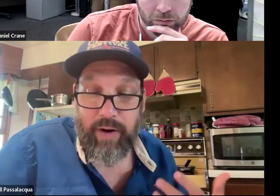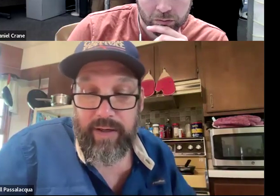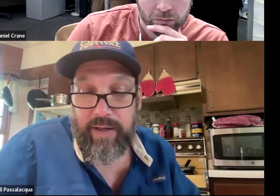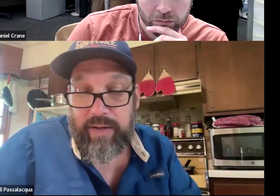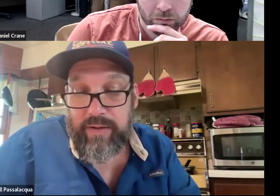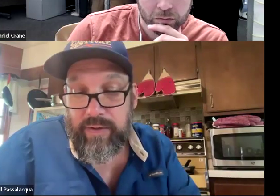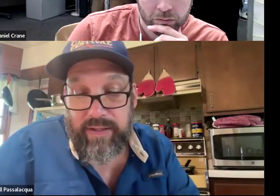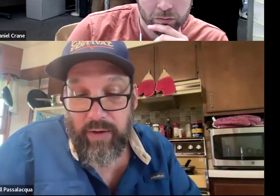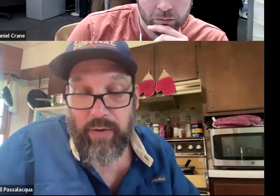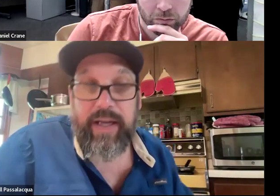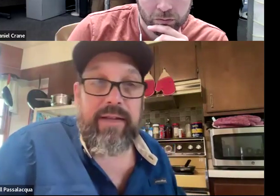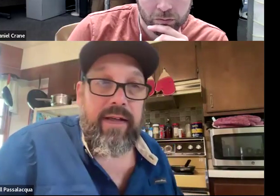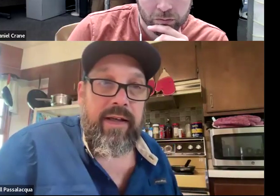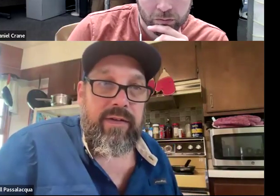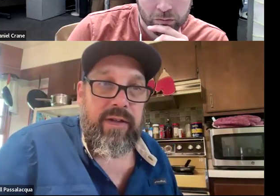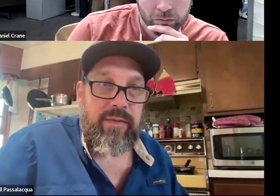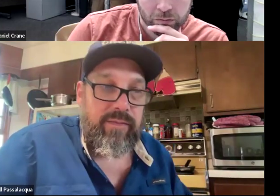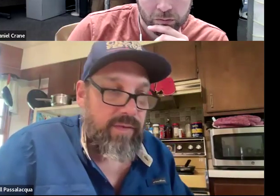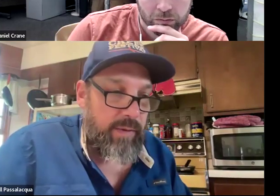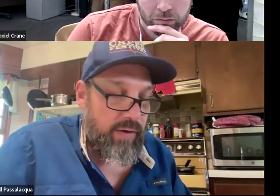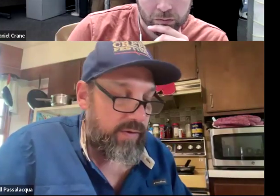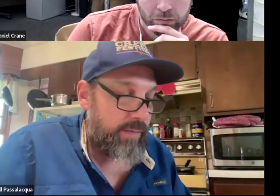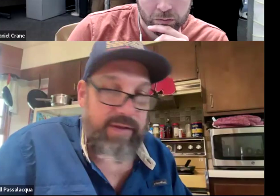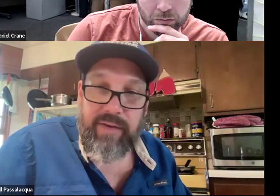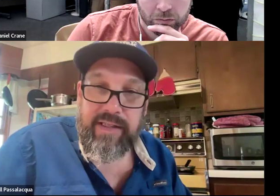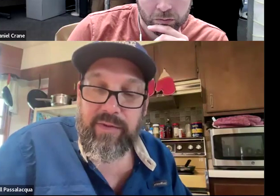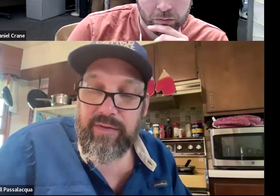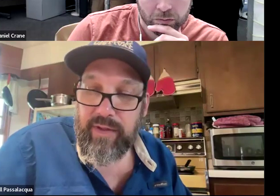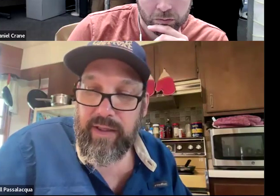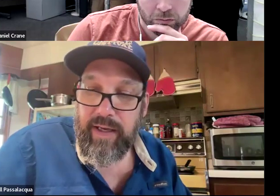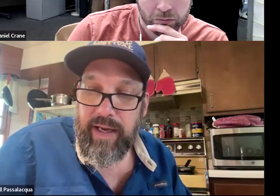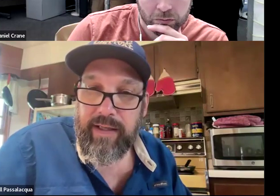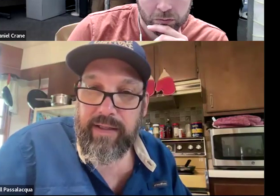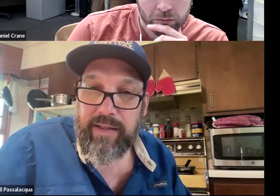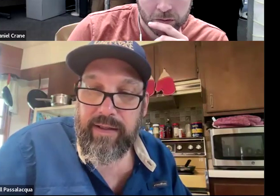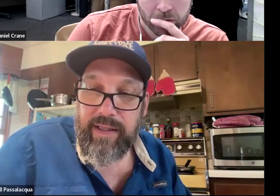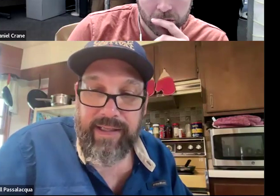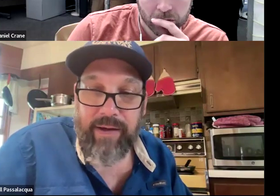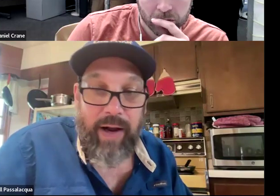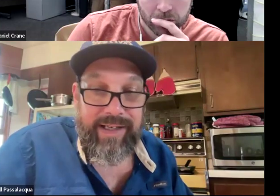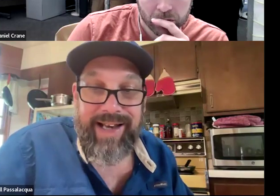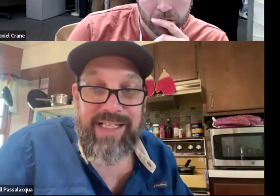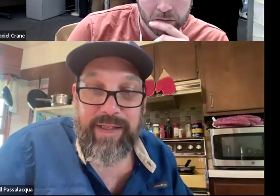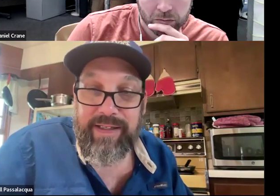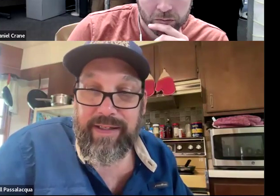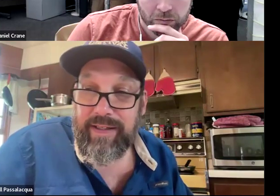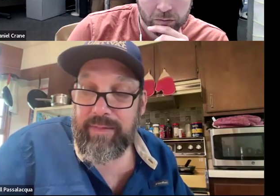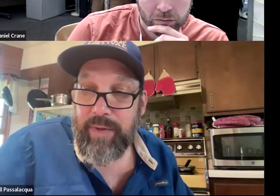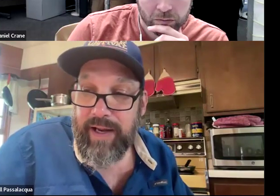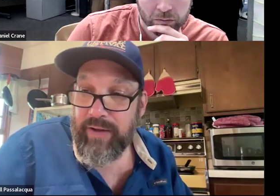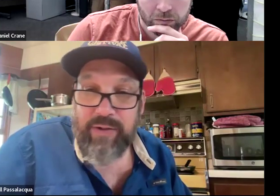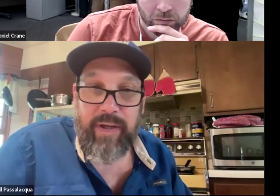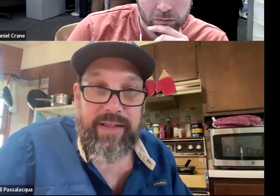had to have a bar. So he said, no, go ahead. Uh, you know, but no one's coming to your festival. And he didn't know I, he didn't ask me,